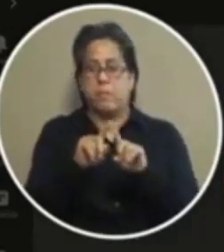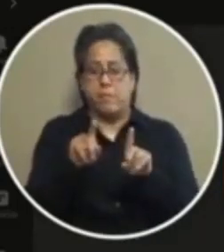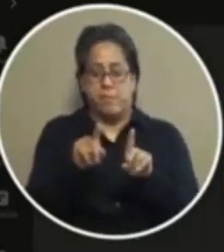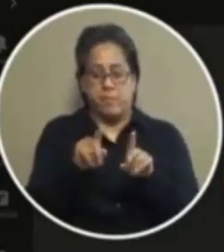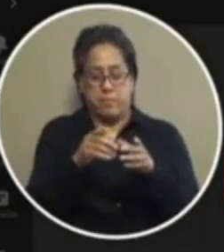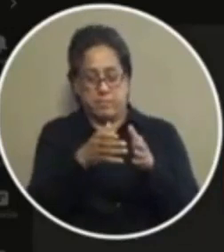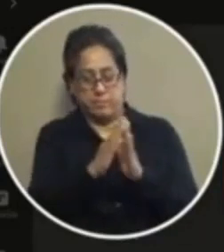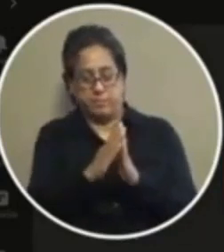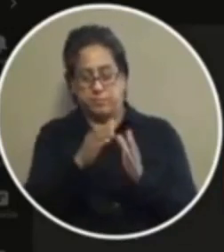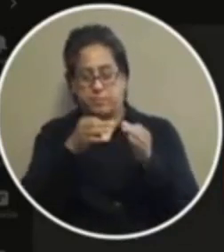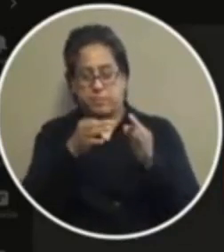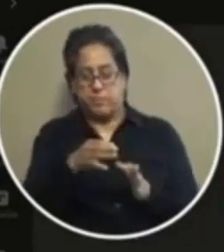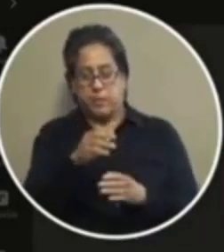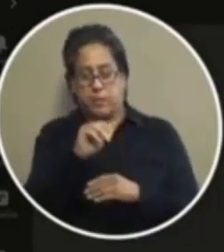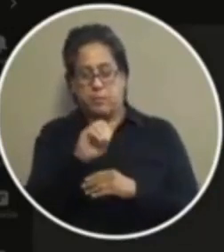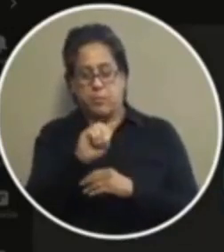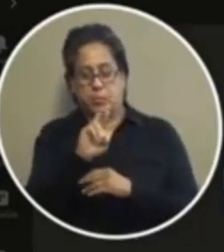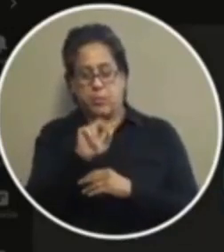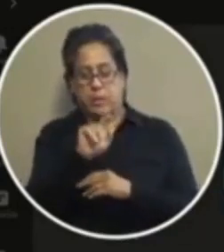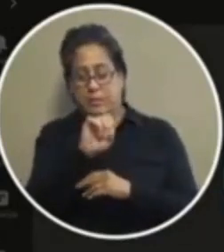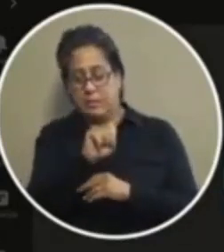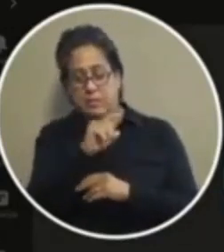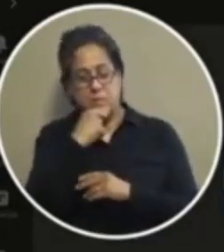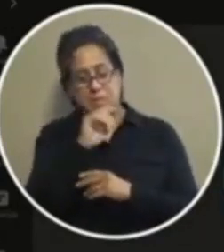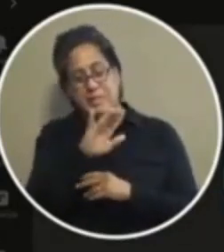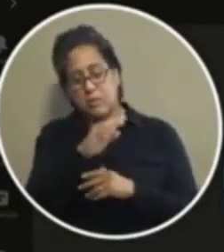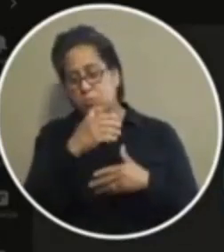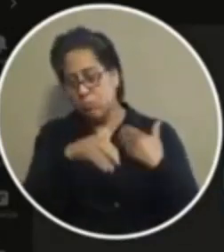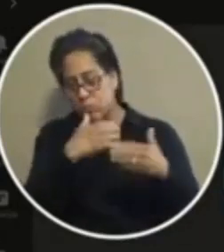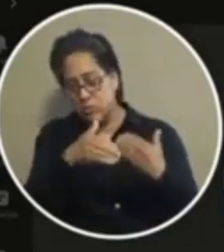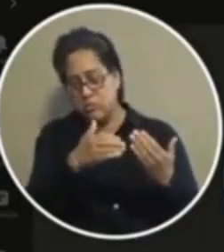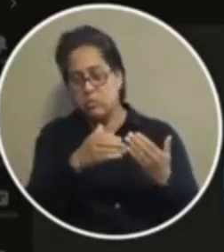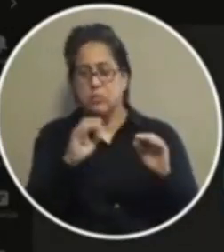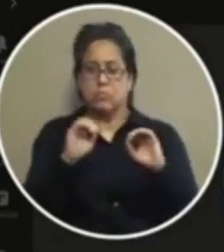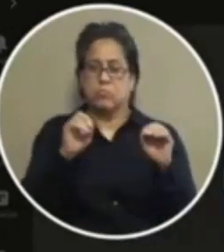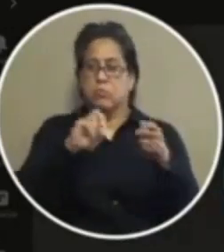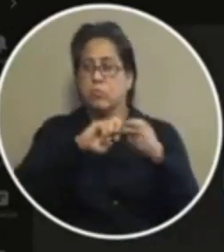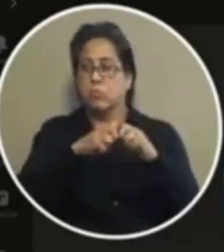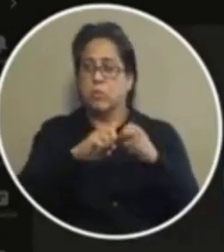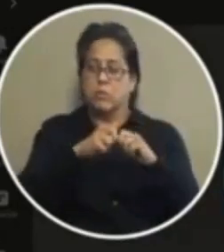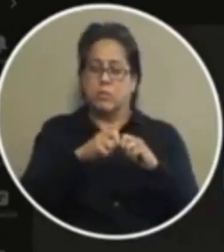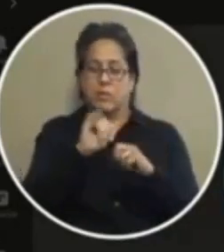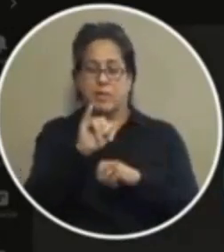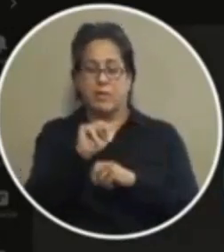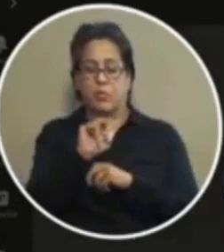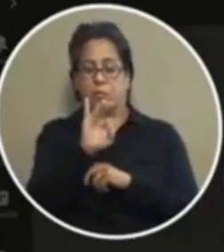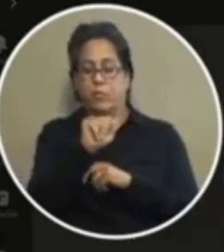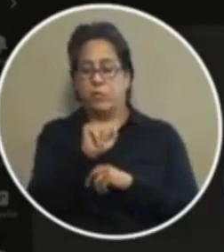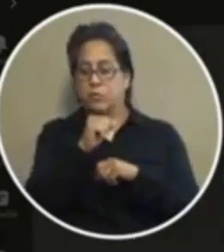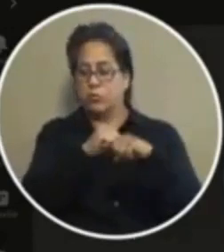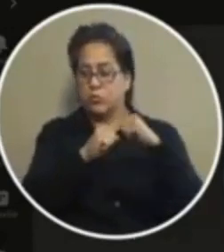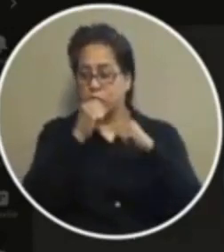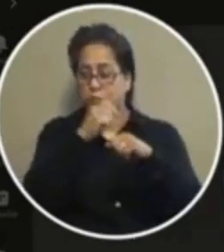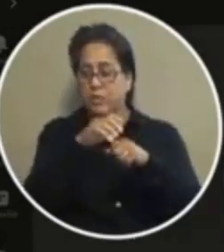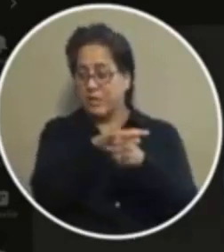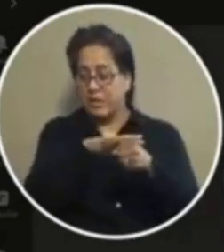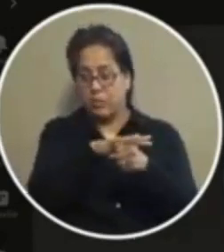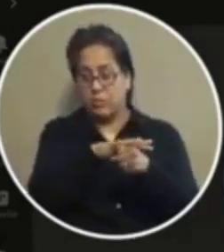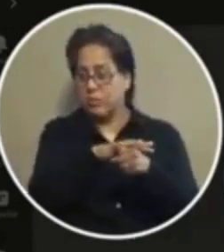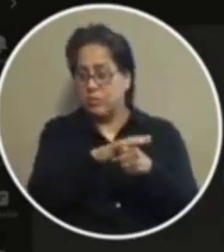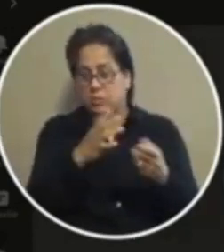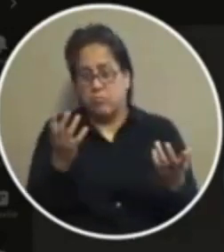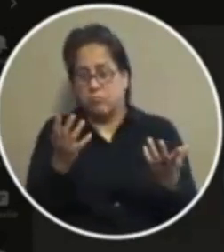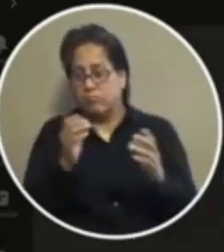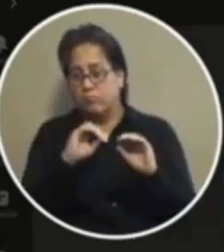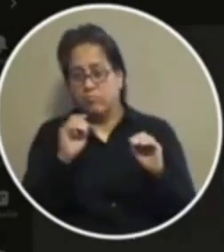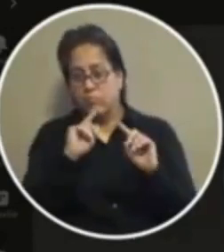asked judge morales to come up with a process that he said wasn't no problem as far as the infrastructure for the county and we didn't get that